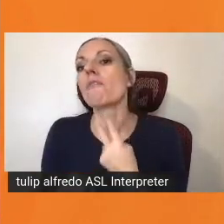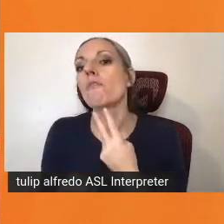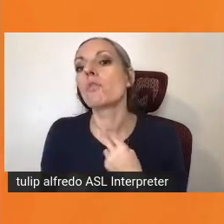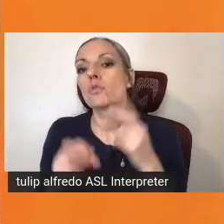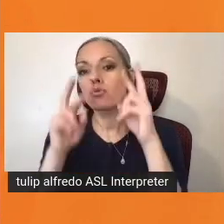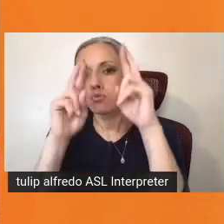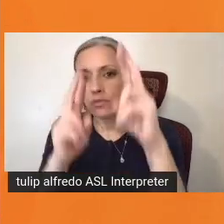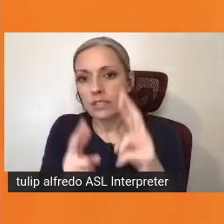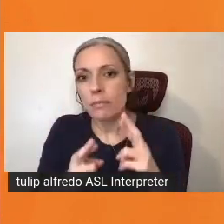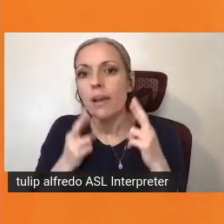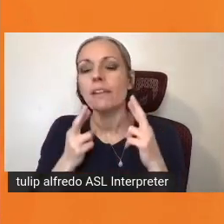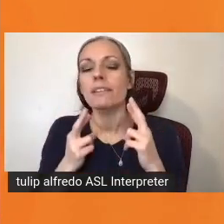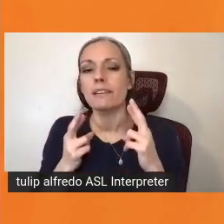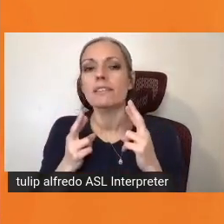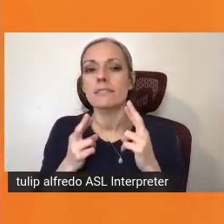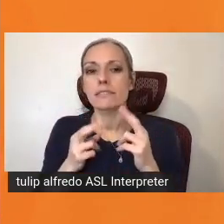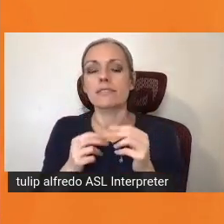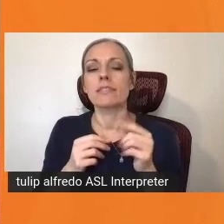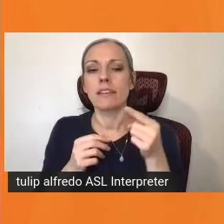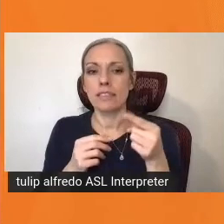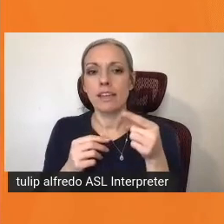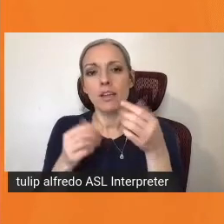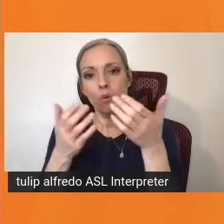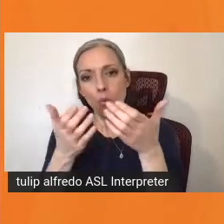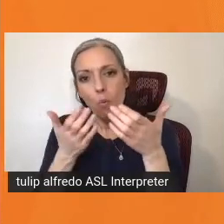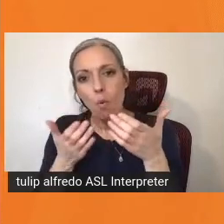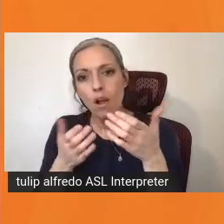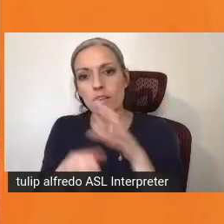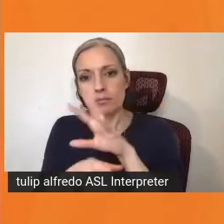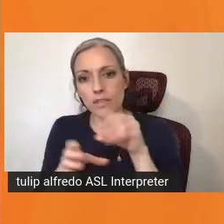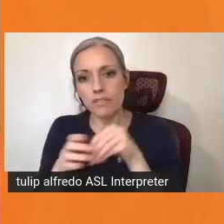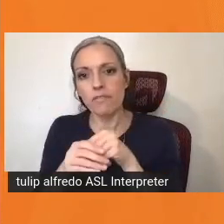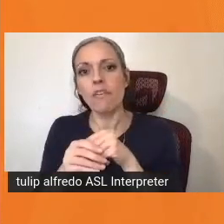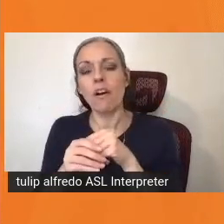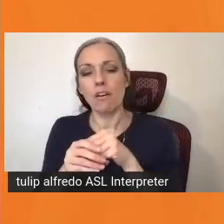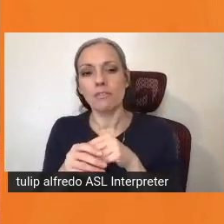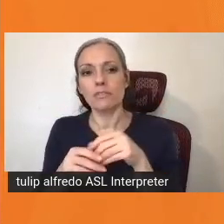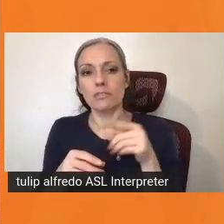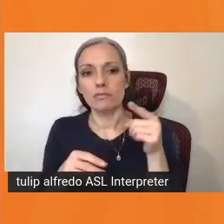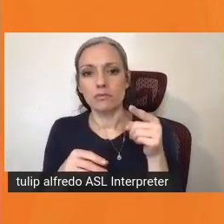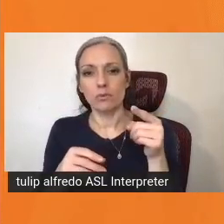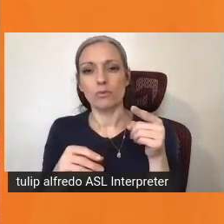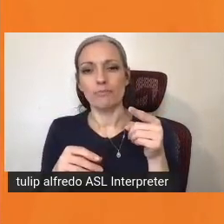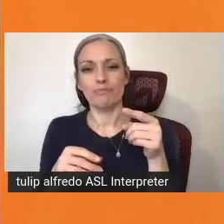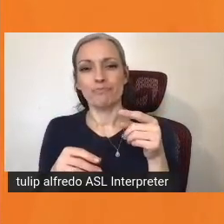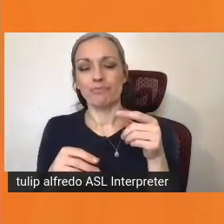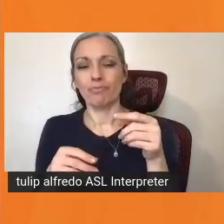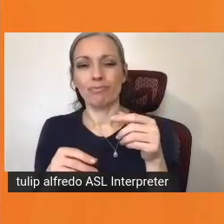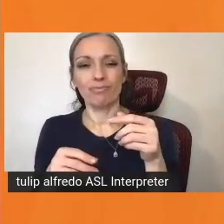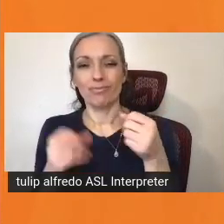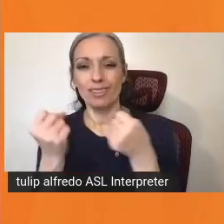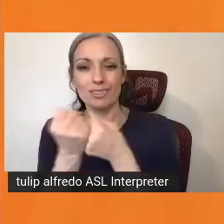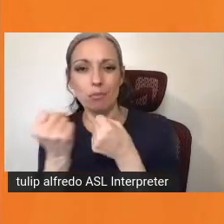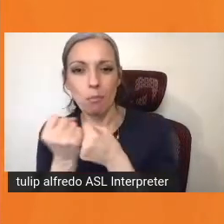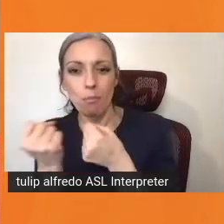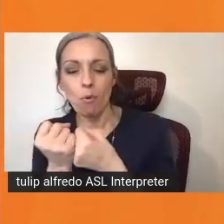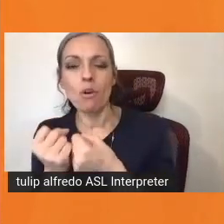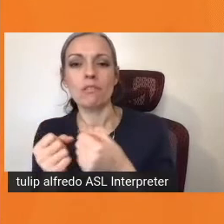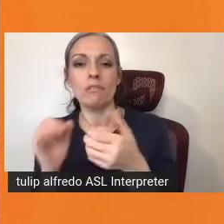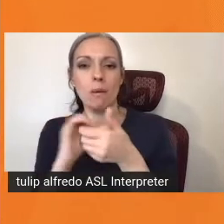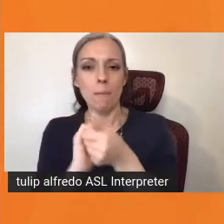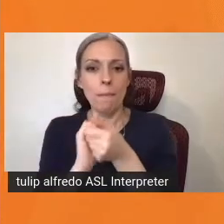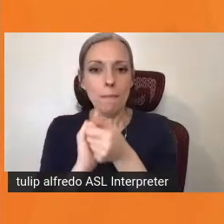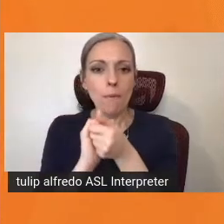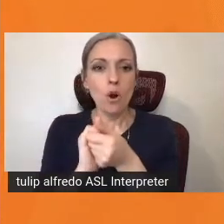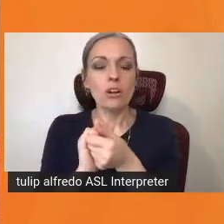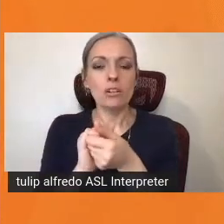to have a seat at a decision-making table, trainings are available. Other fellow mentors like myself will partner and